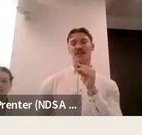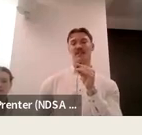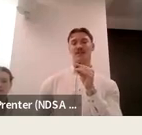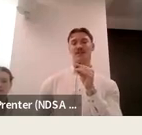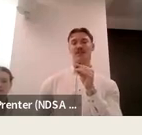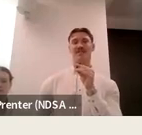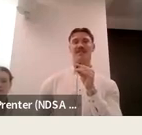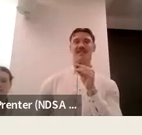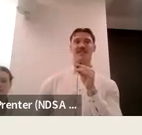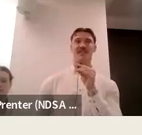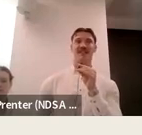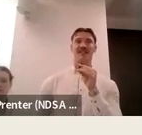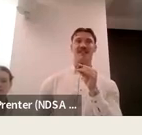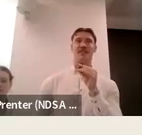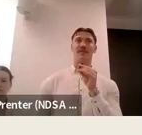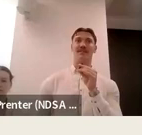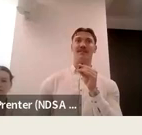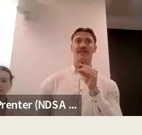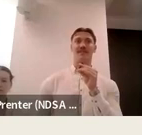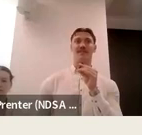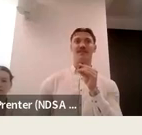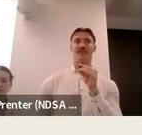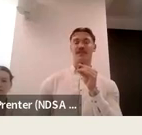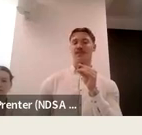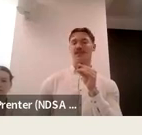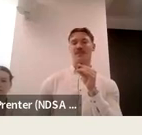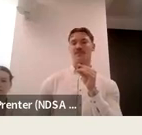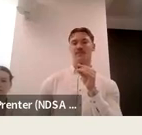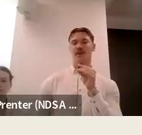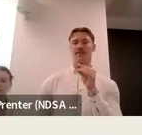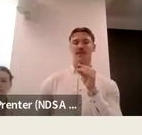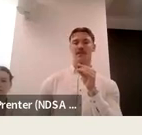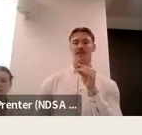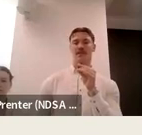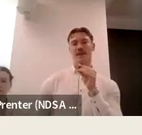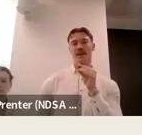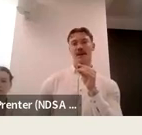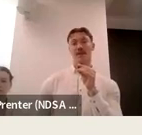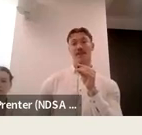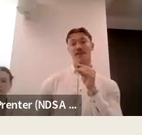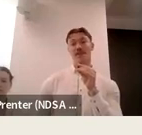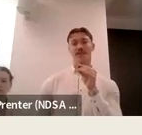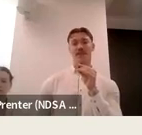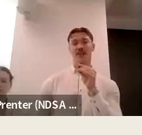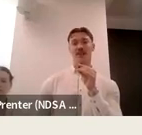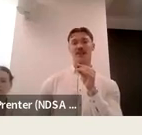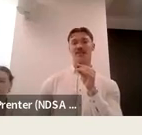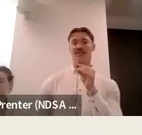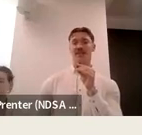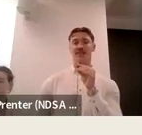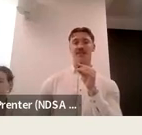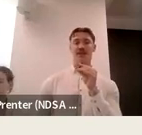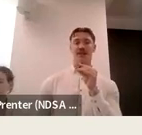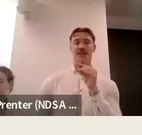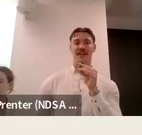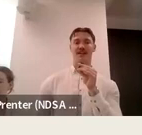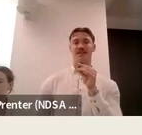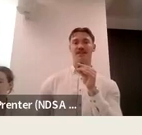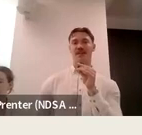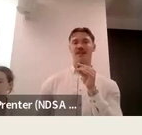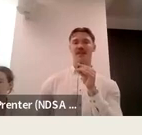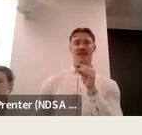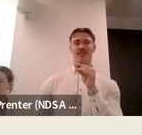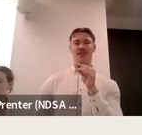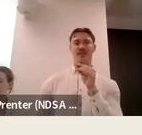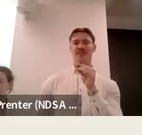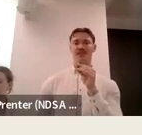for disabled students and something that we can lean on when we see our institutes are not up to par outcome four learners are safe and well